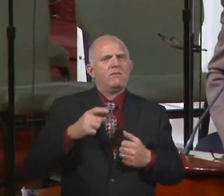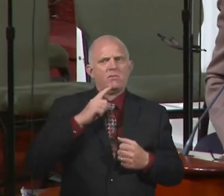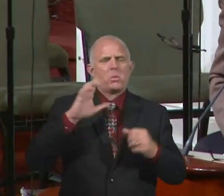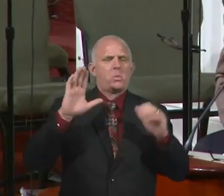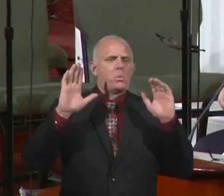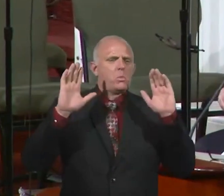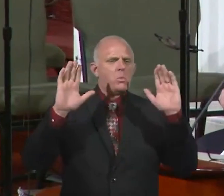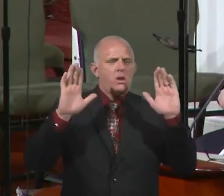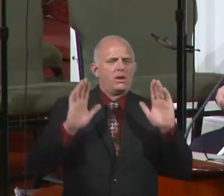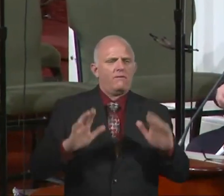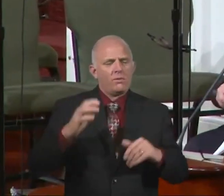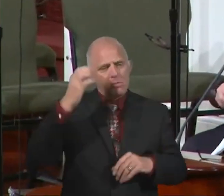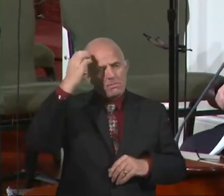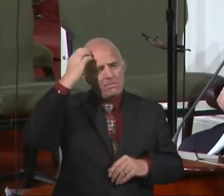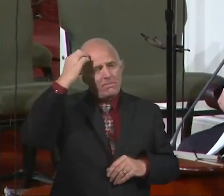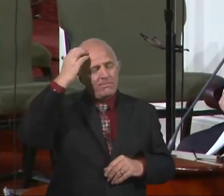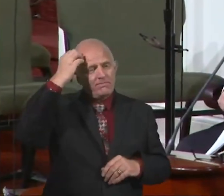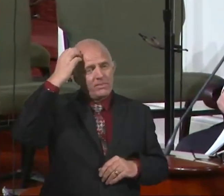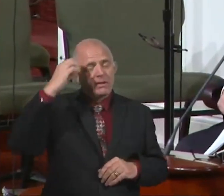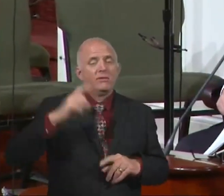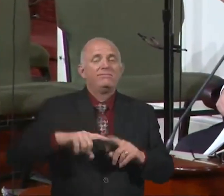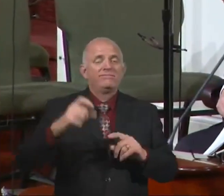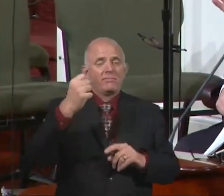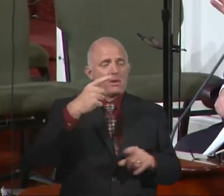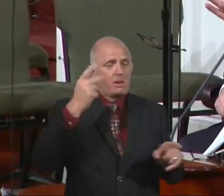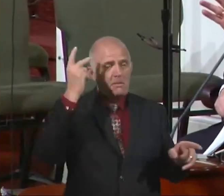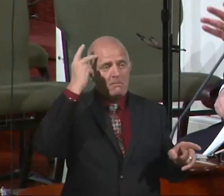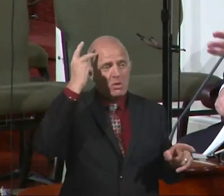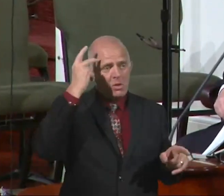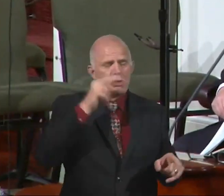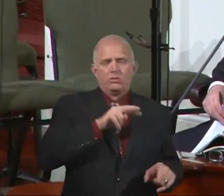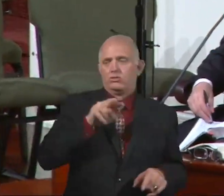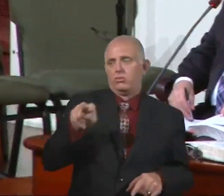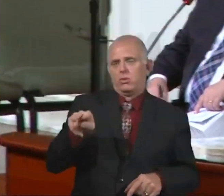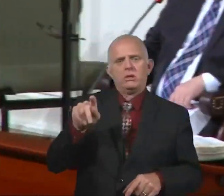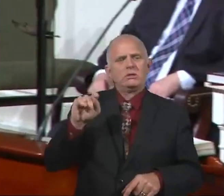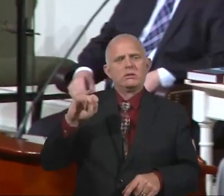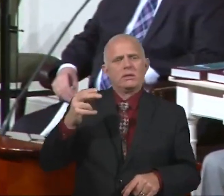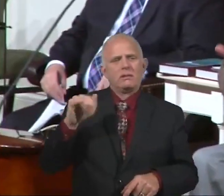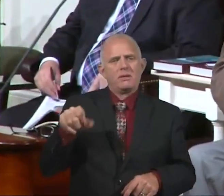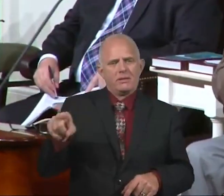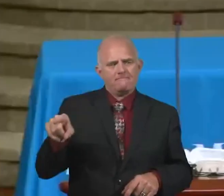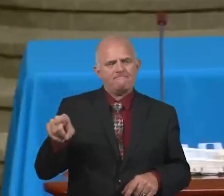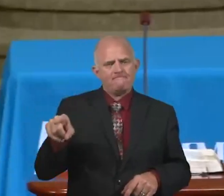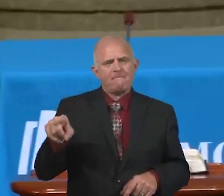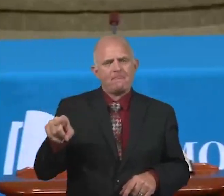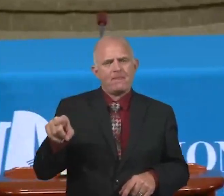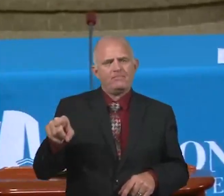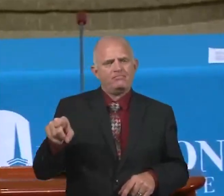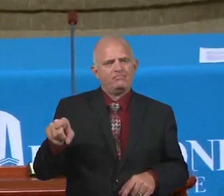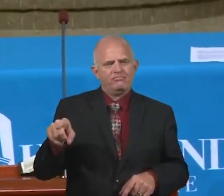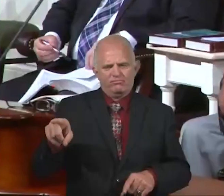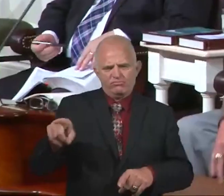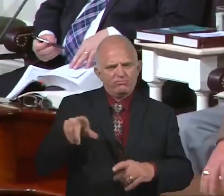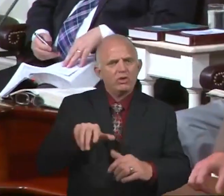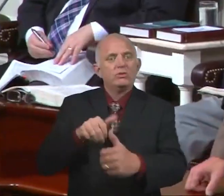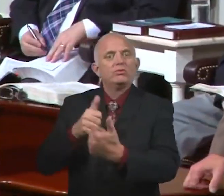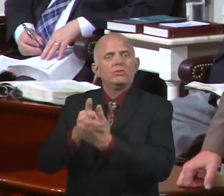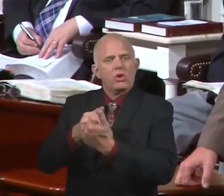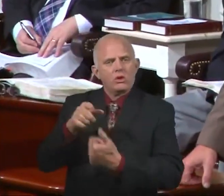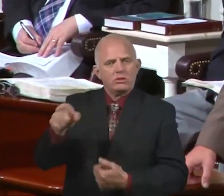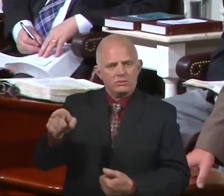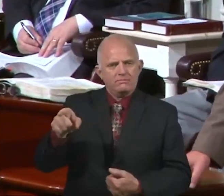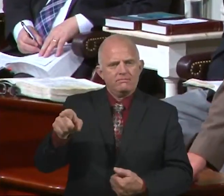Paul looks at Timothy in this passage, there's four chapters. And he first challenges Timothy personally.